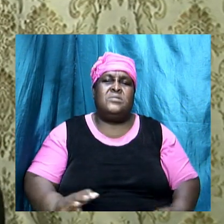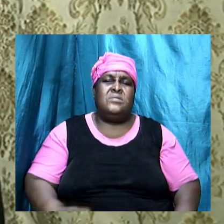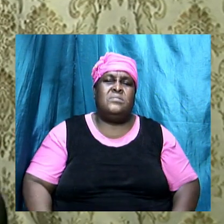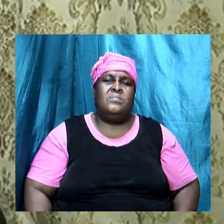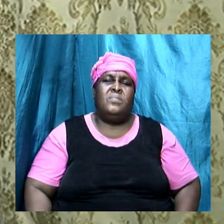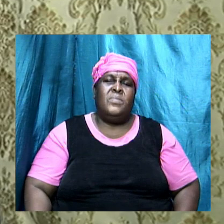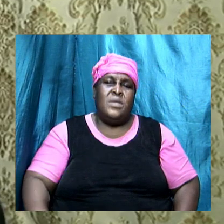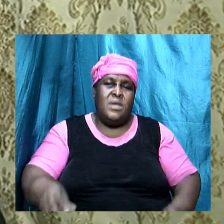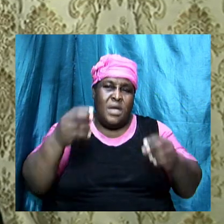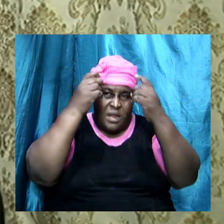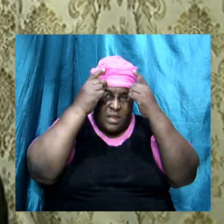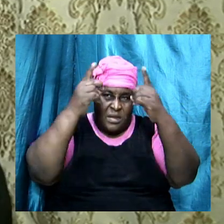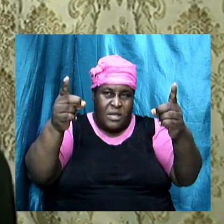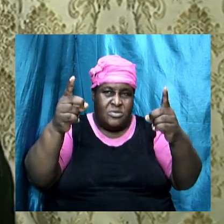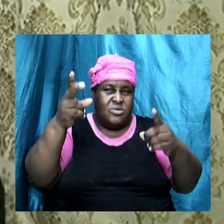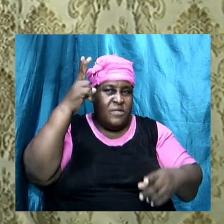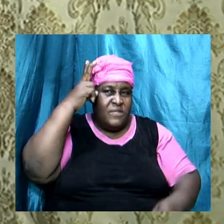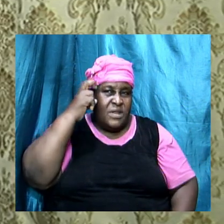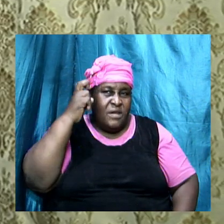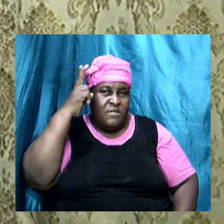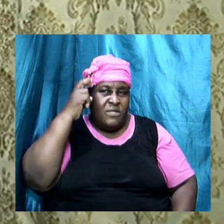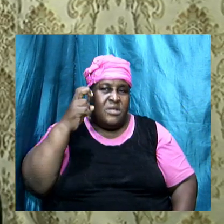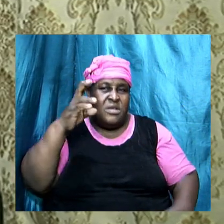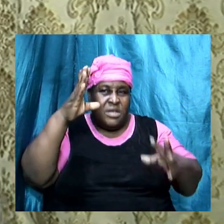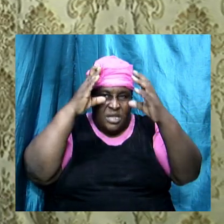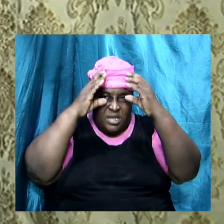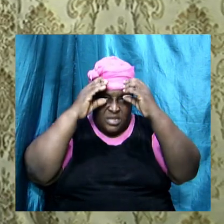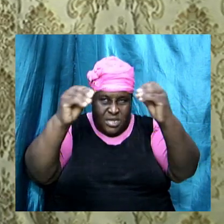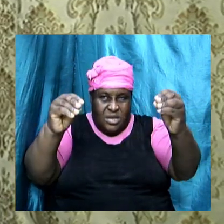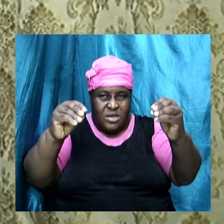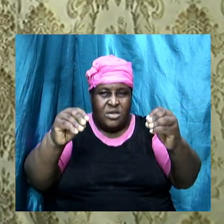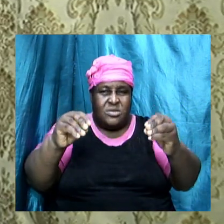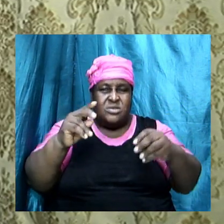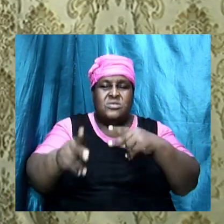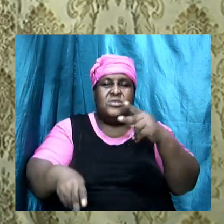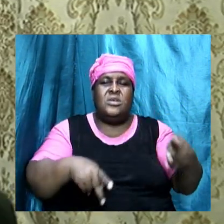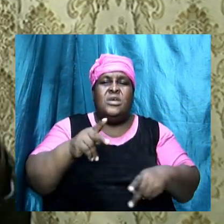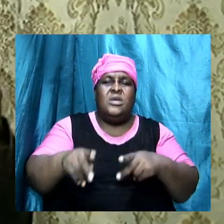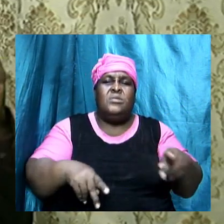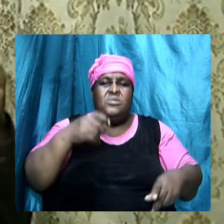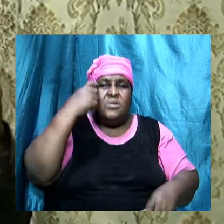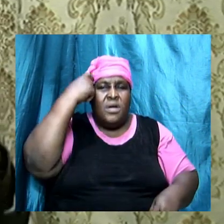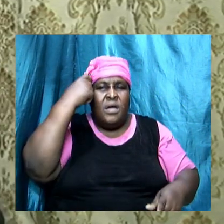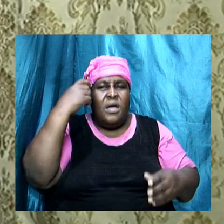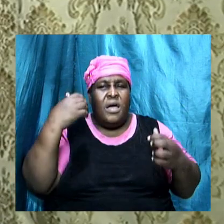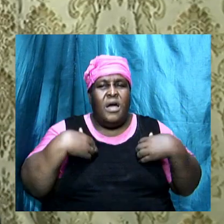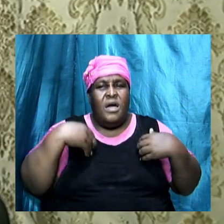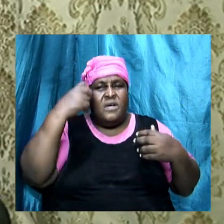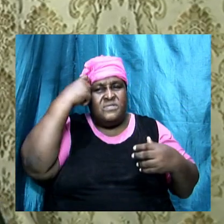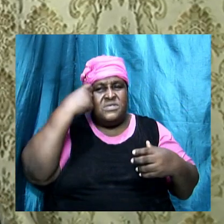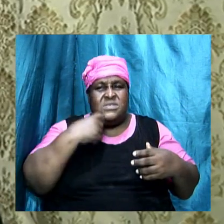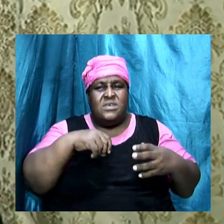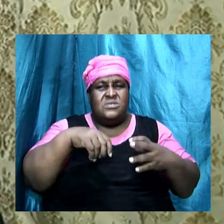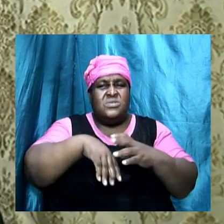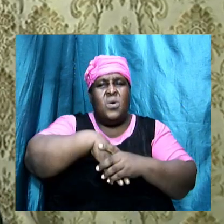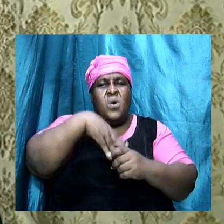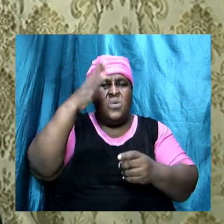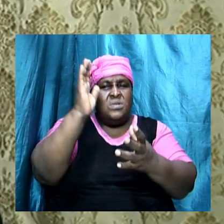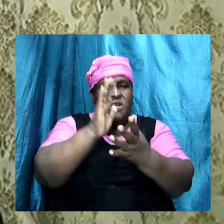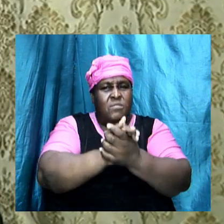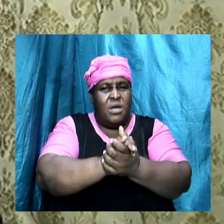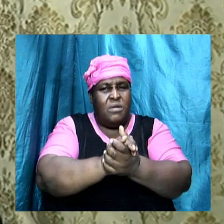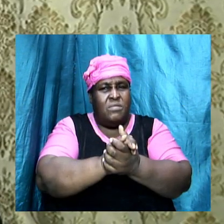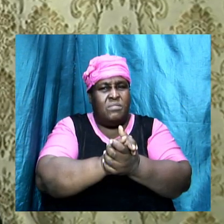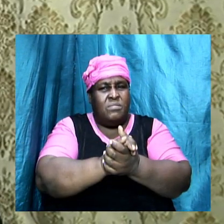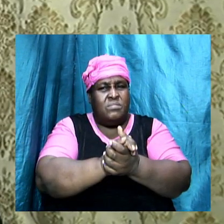And the doctrine of Balaam teaches people to seduce, it teaches people that, look here, have sex, amen,